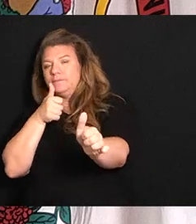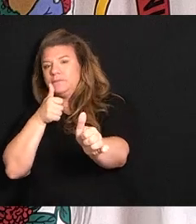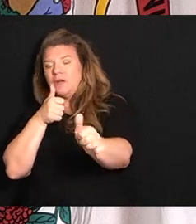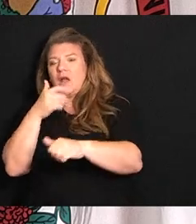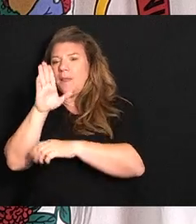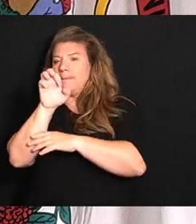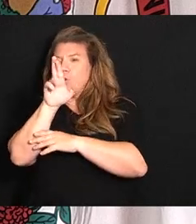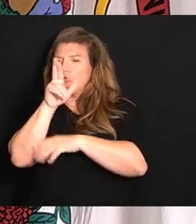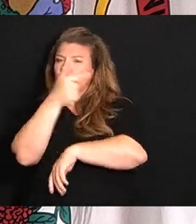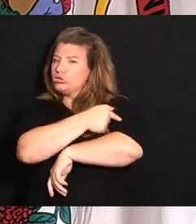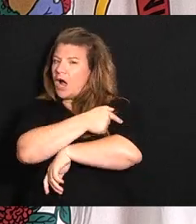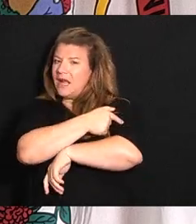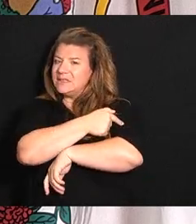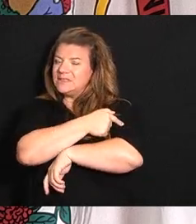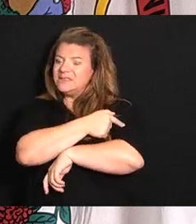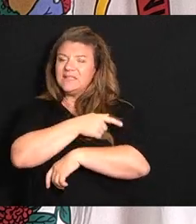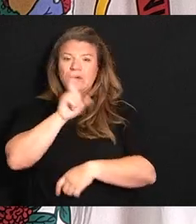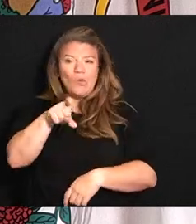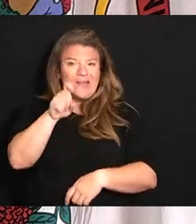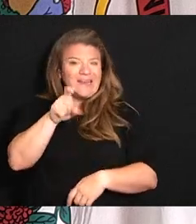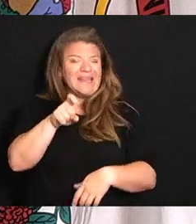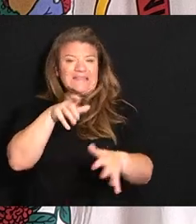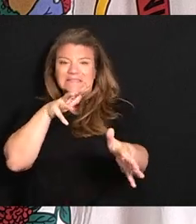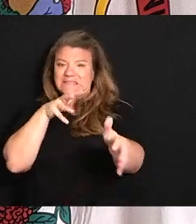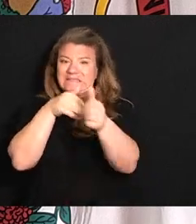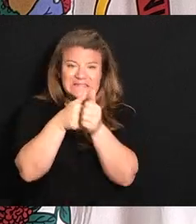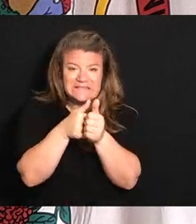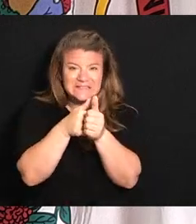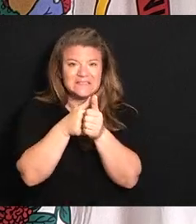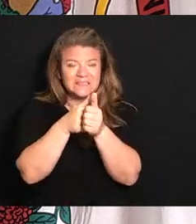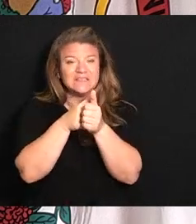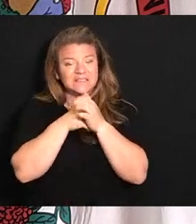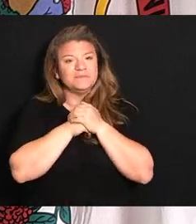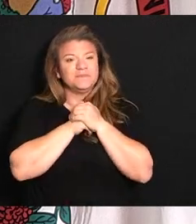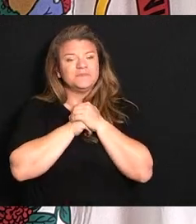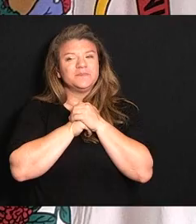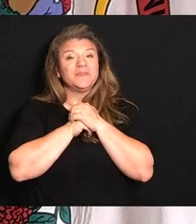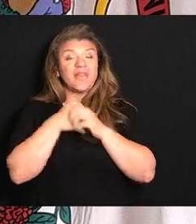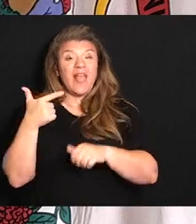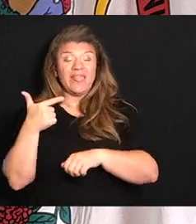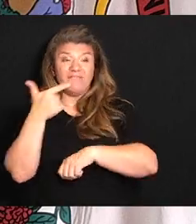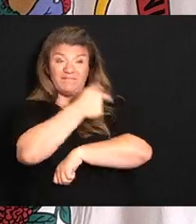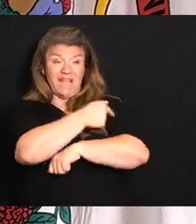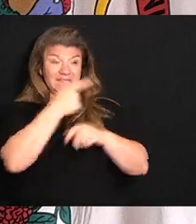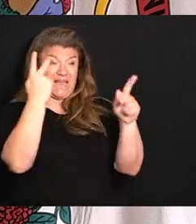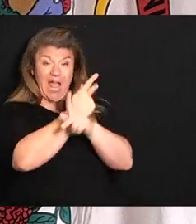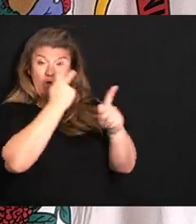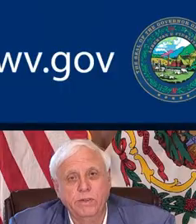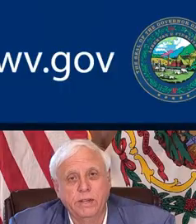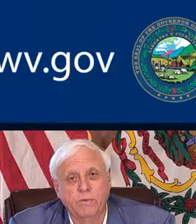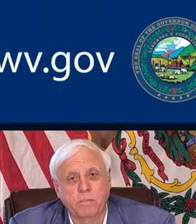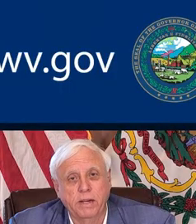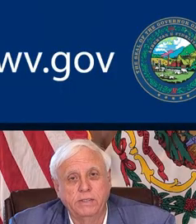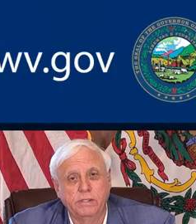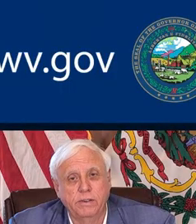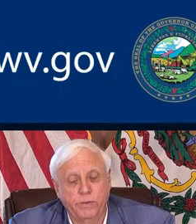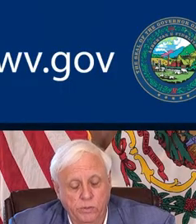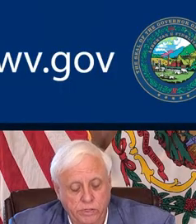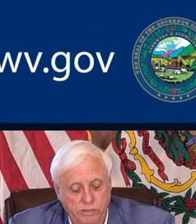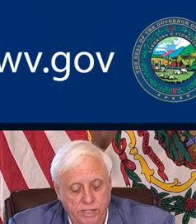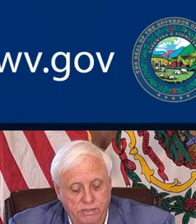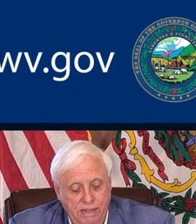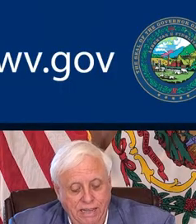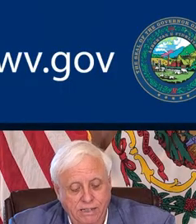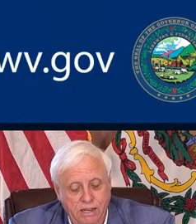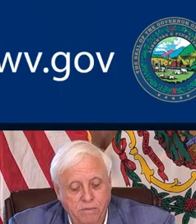booster shots. We've got an absolute follow-up on that. The vaccine calculator will give you the information. If